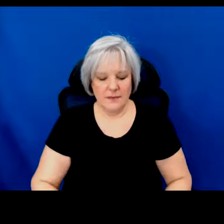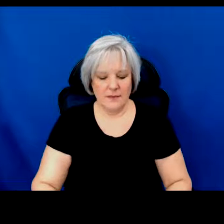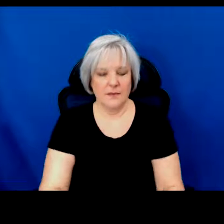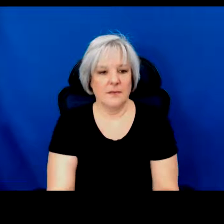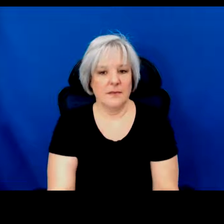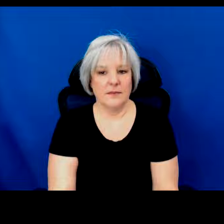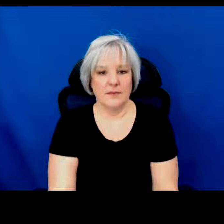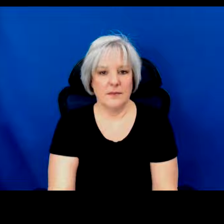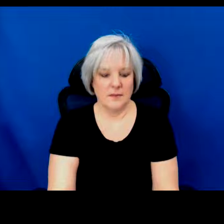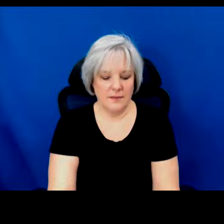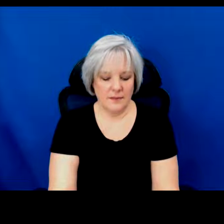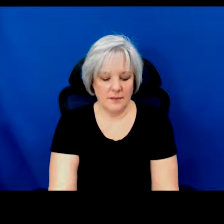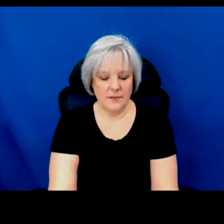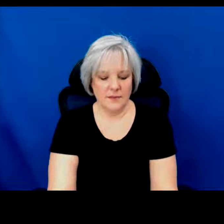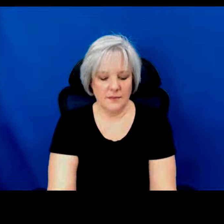Here we go.